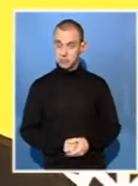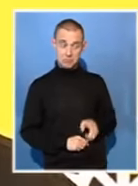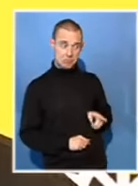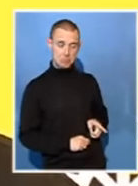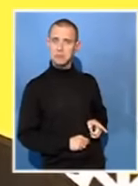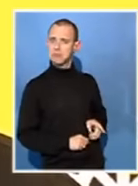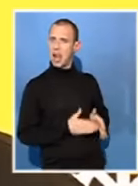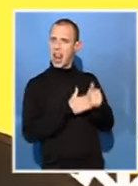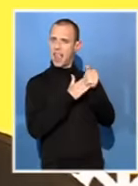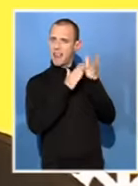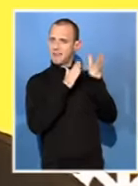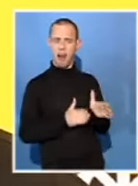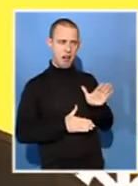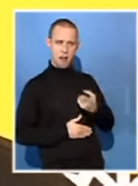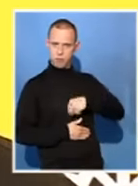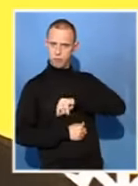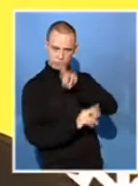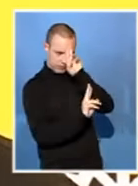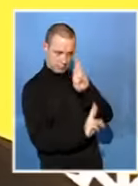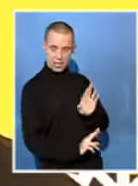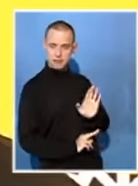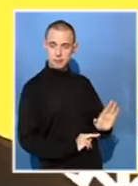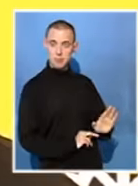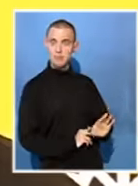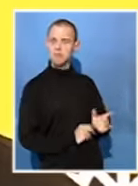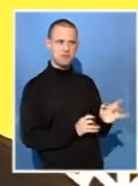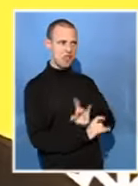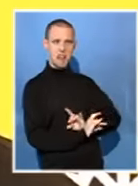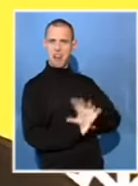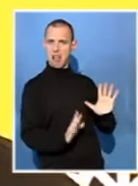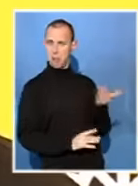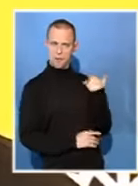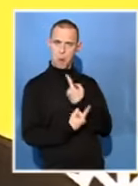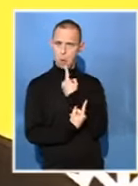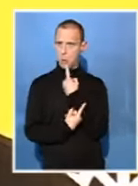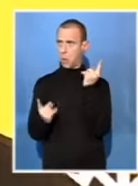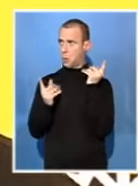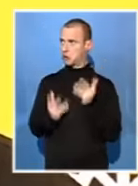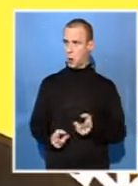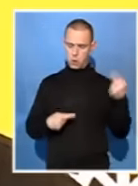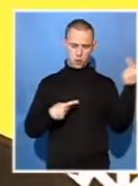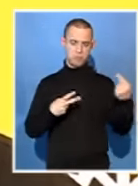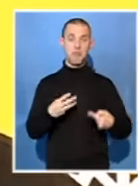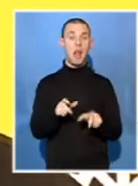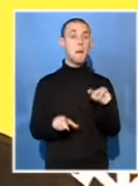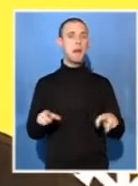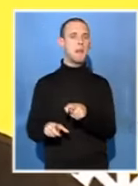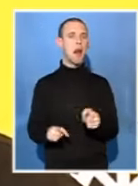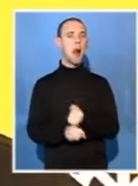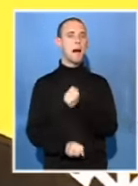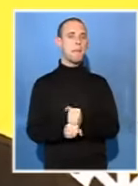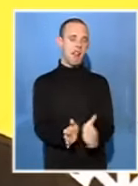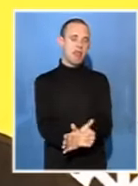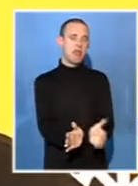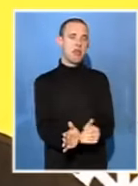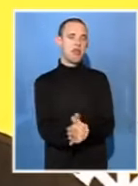respected leaders in our movement. And that statement clarified his stance on some of the tricks some individuals were trying